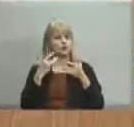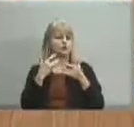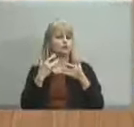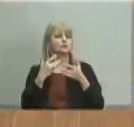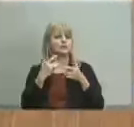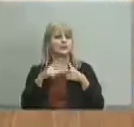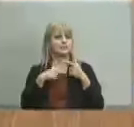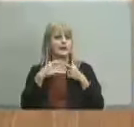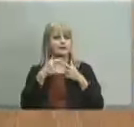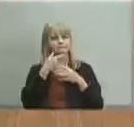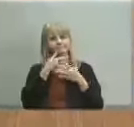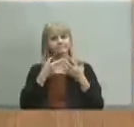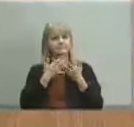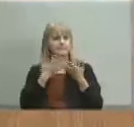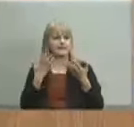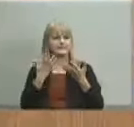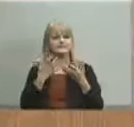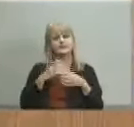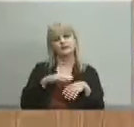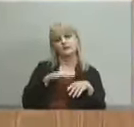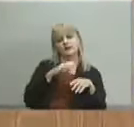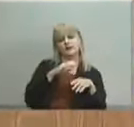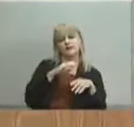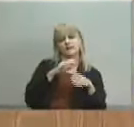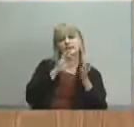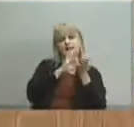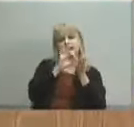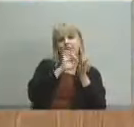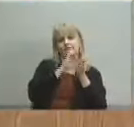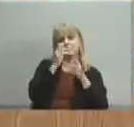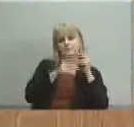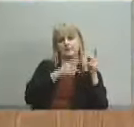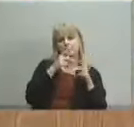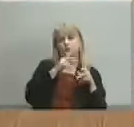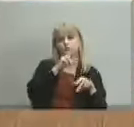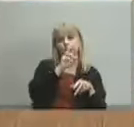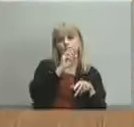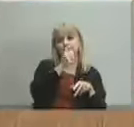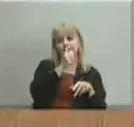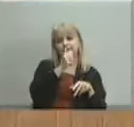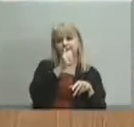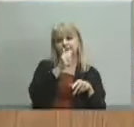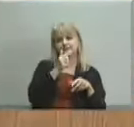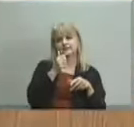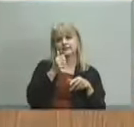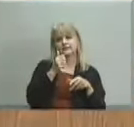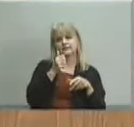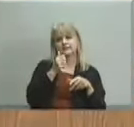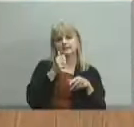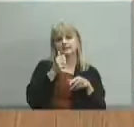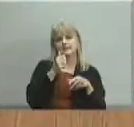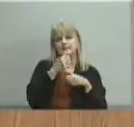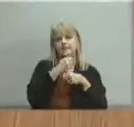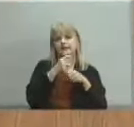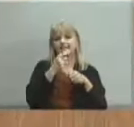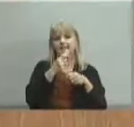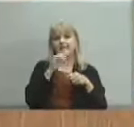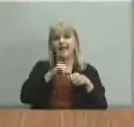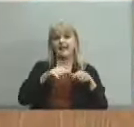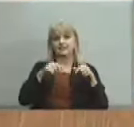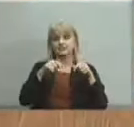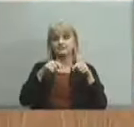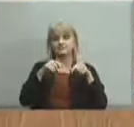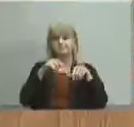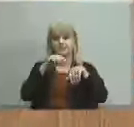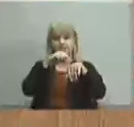uh the census data in 2010 made the uh that geographic area a two clearly we know